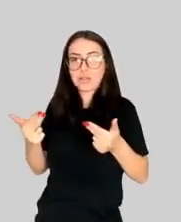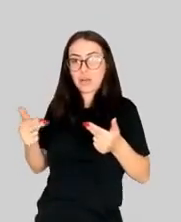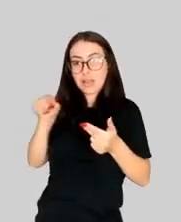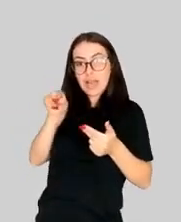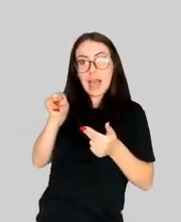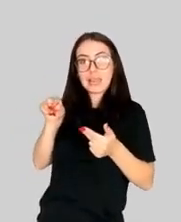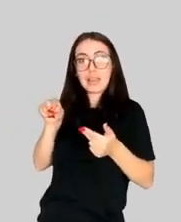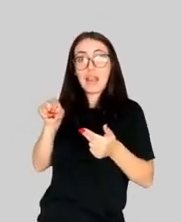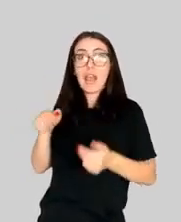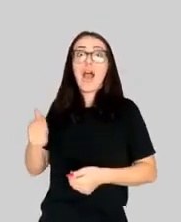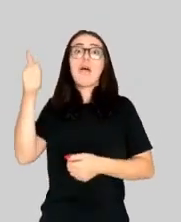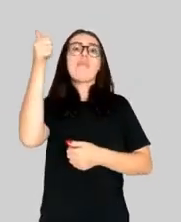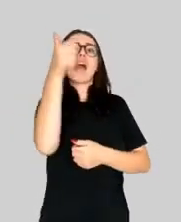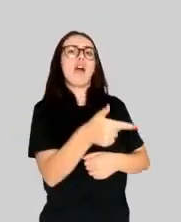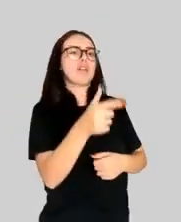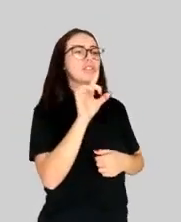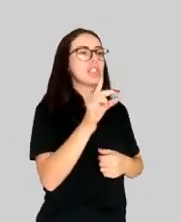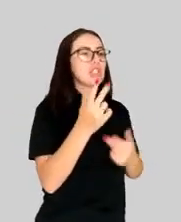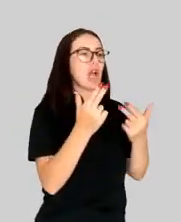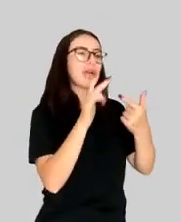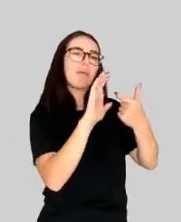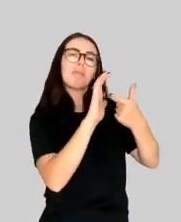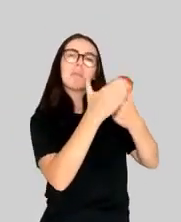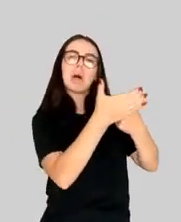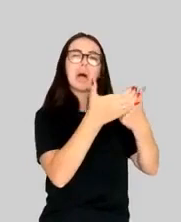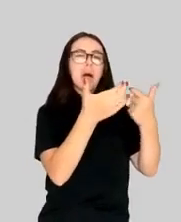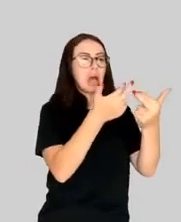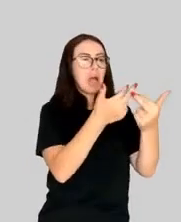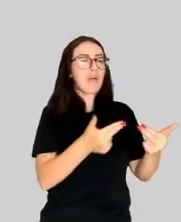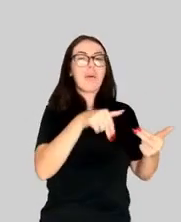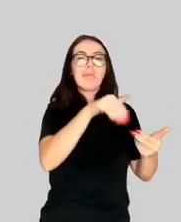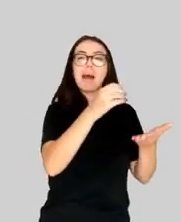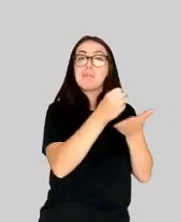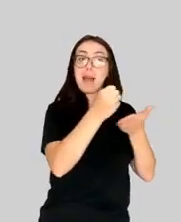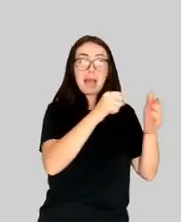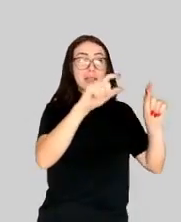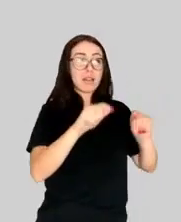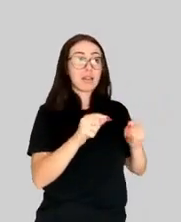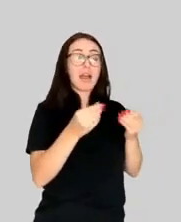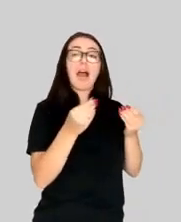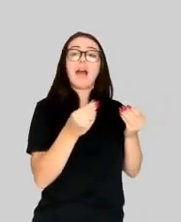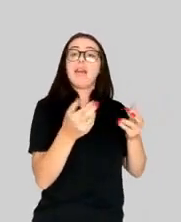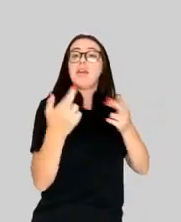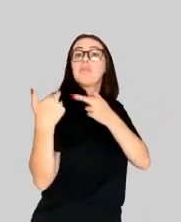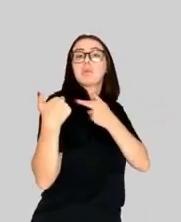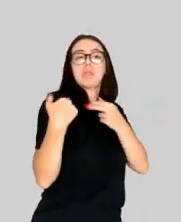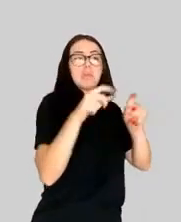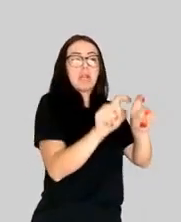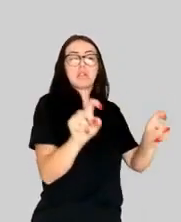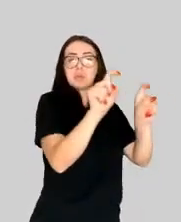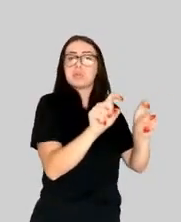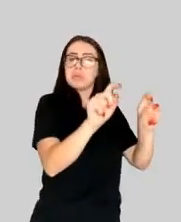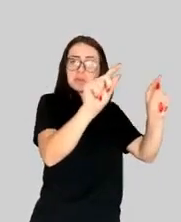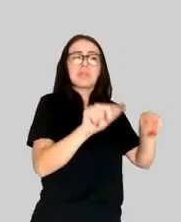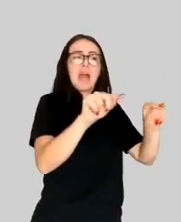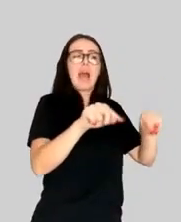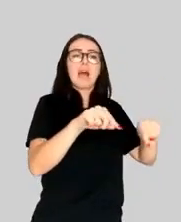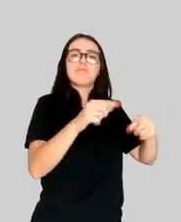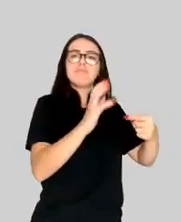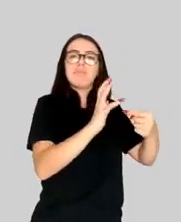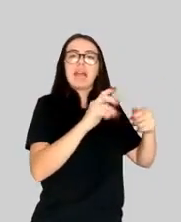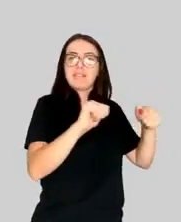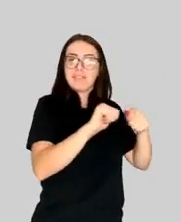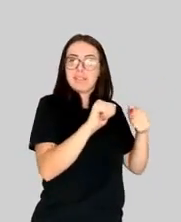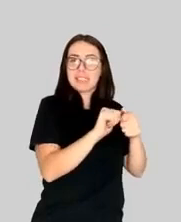20 years ago, you know, machine transcription of audio was basically useless. Ten years ago, started to get interesting. Five